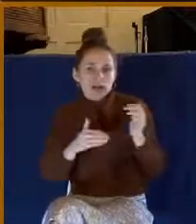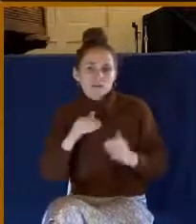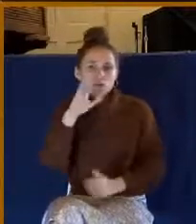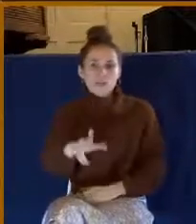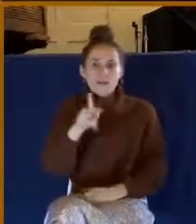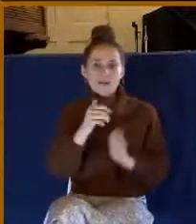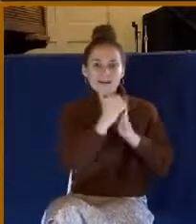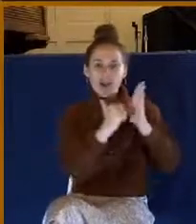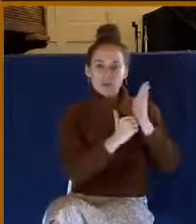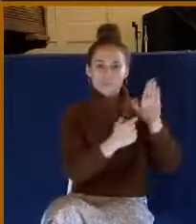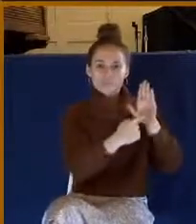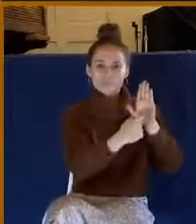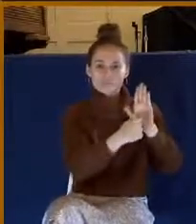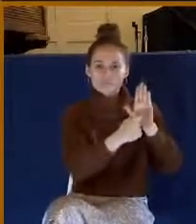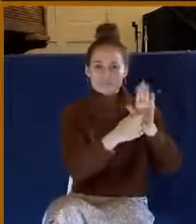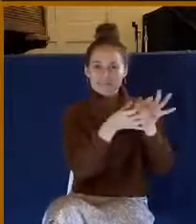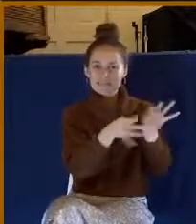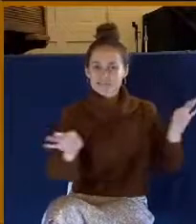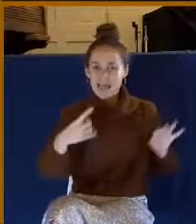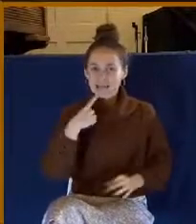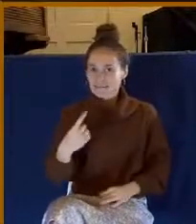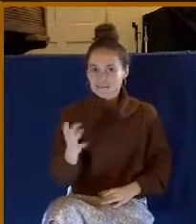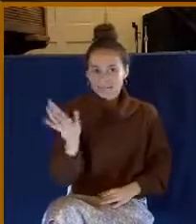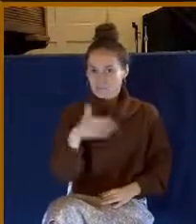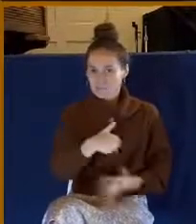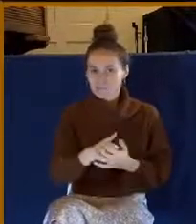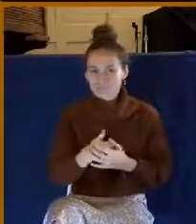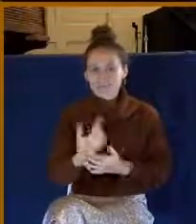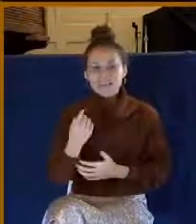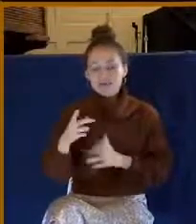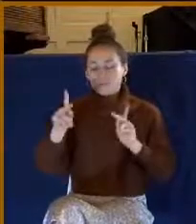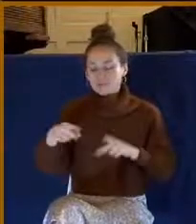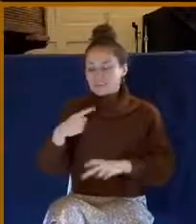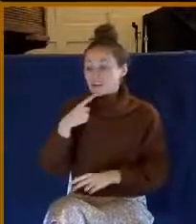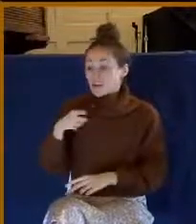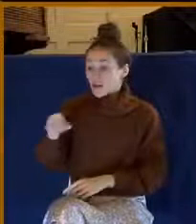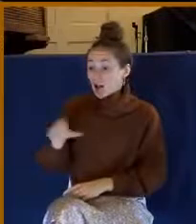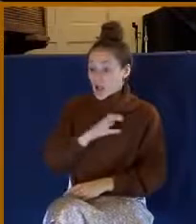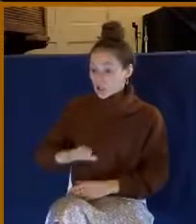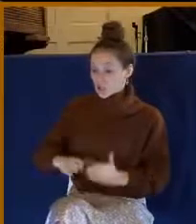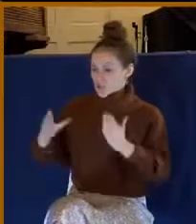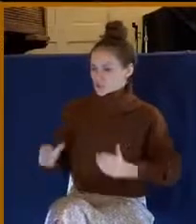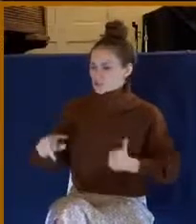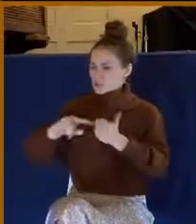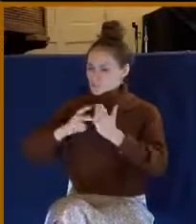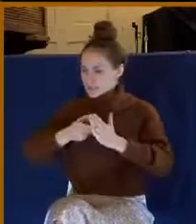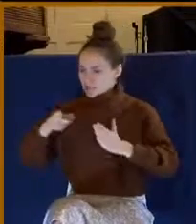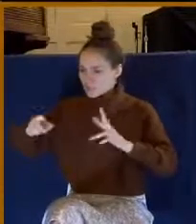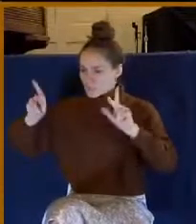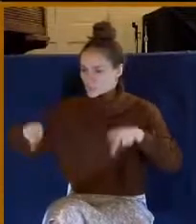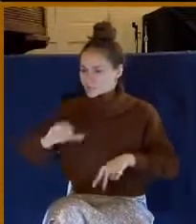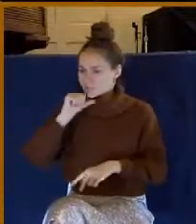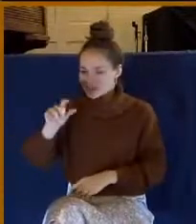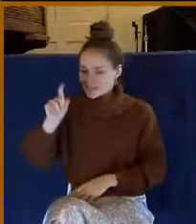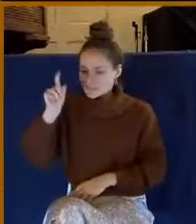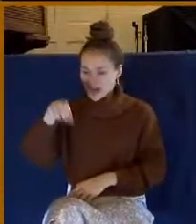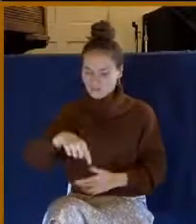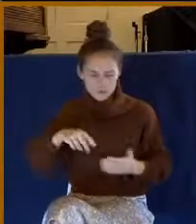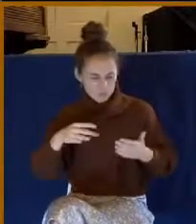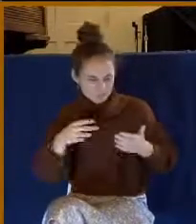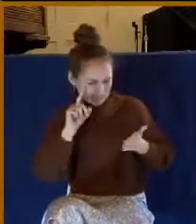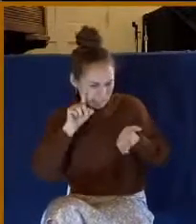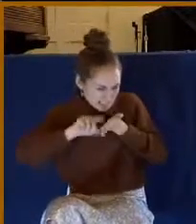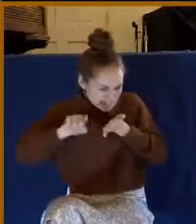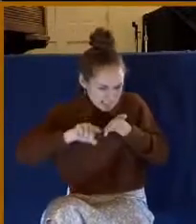definition of a Christian is, one person wrote. A Christian is someone that does not have to consult his bank book to see how